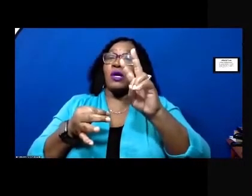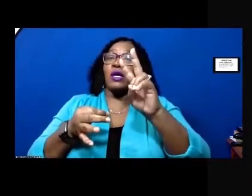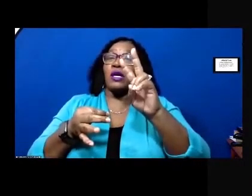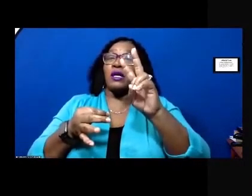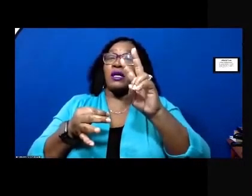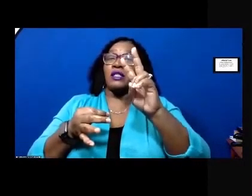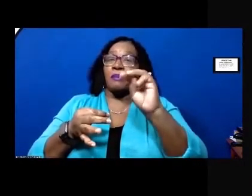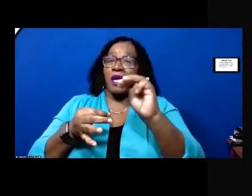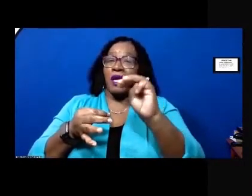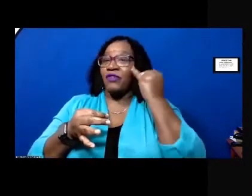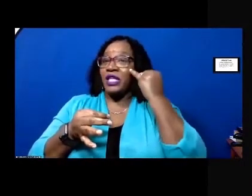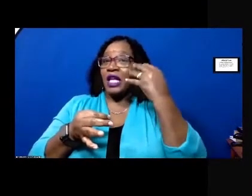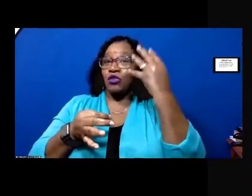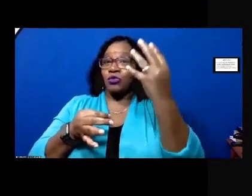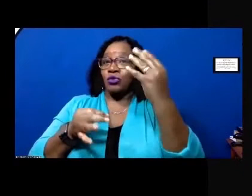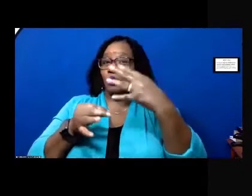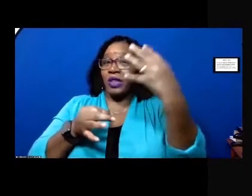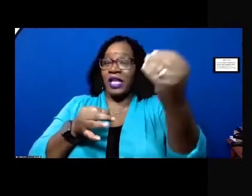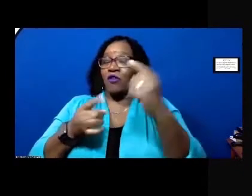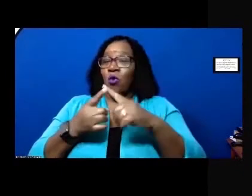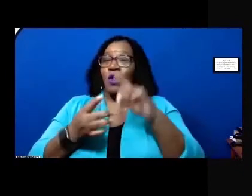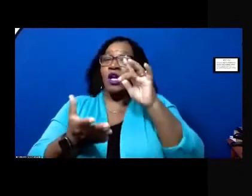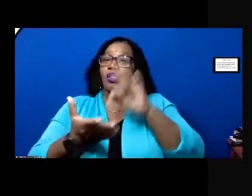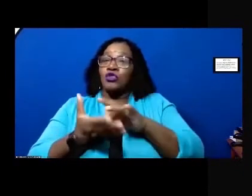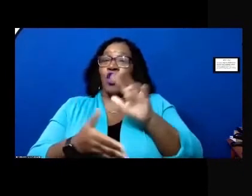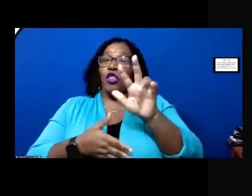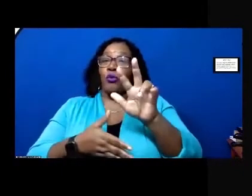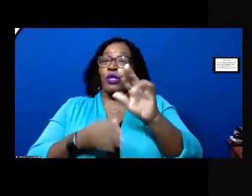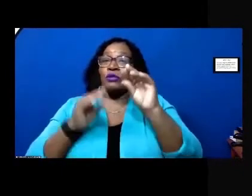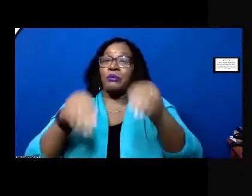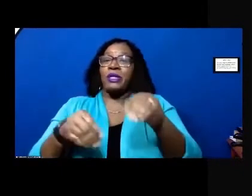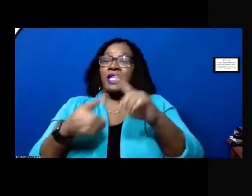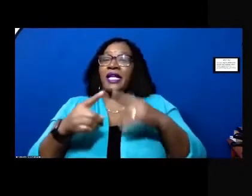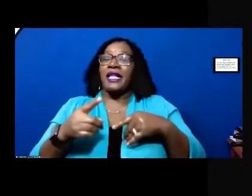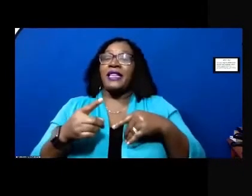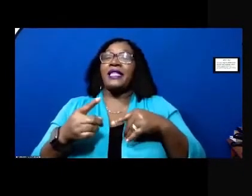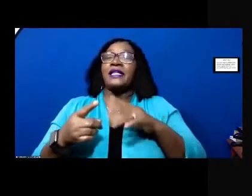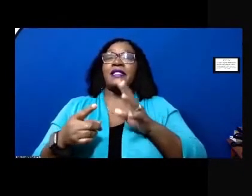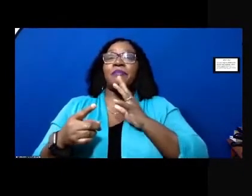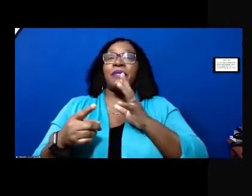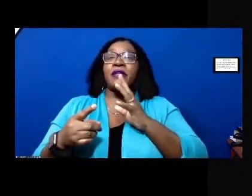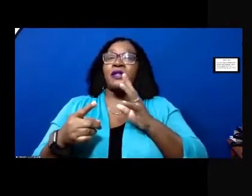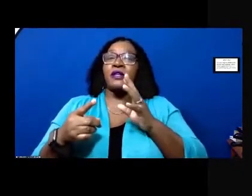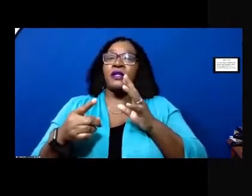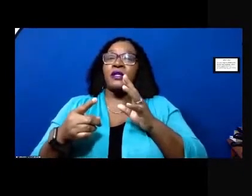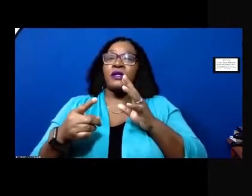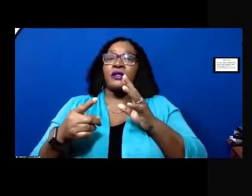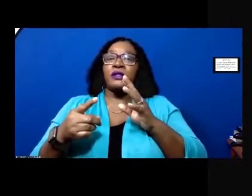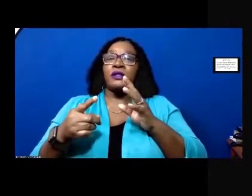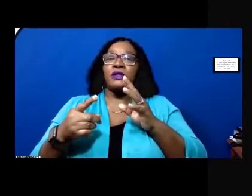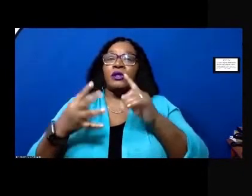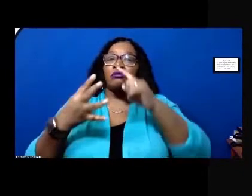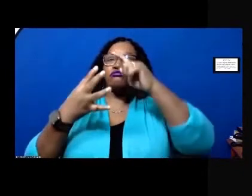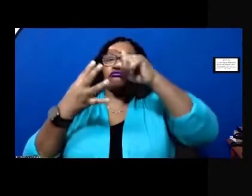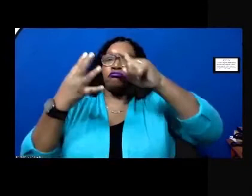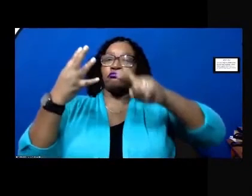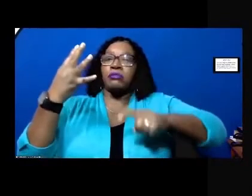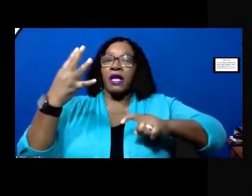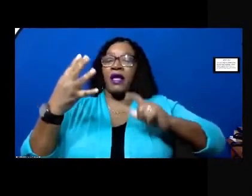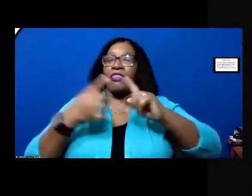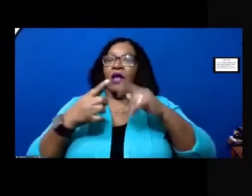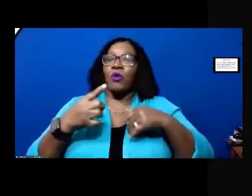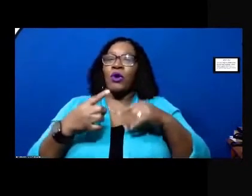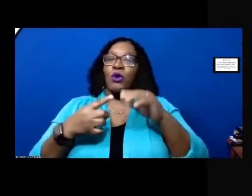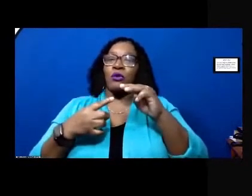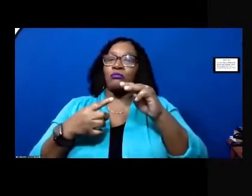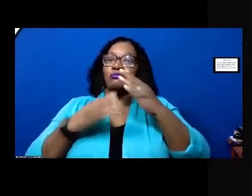or spread press star 3 to be placed in the speaker queue and staff will unmute the callers as they come up so